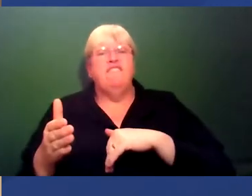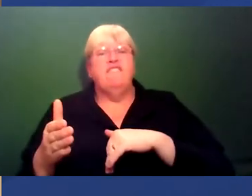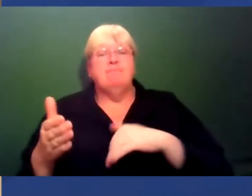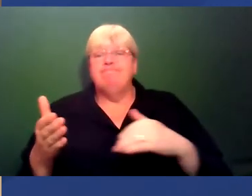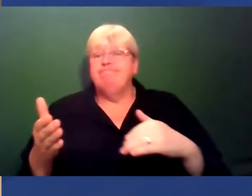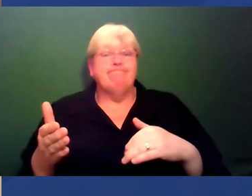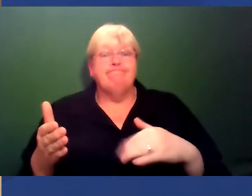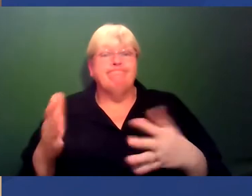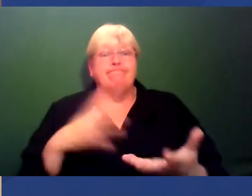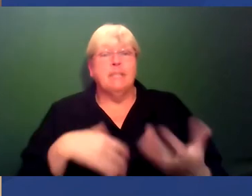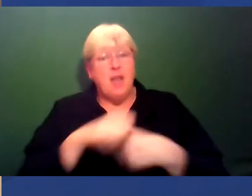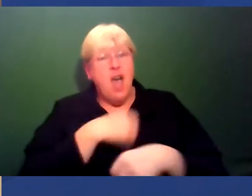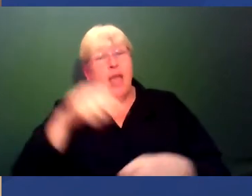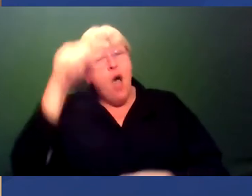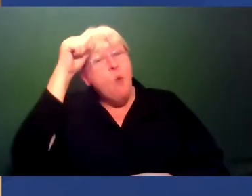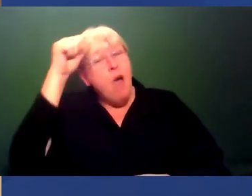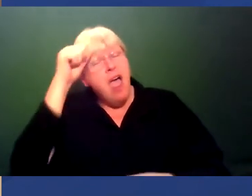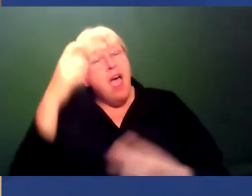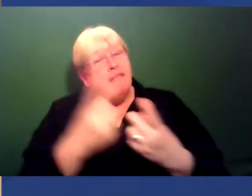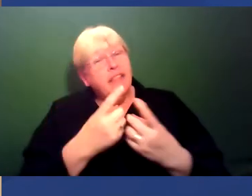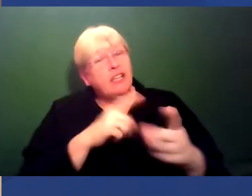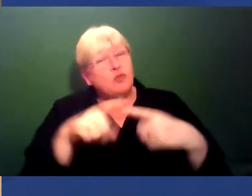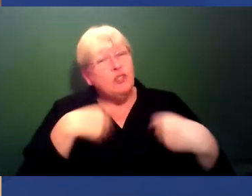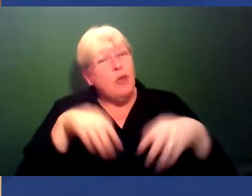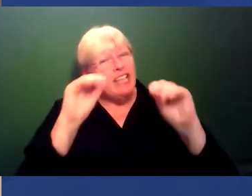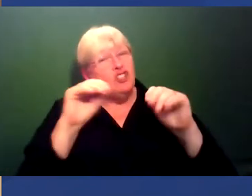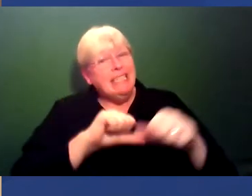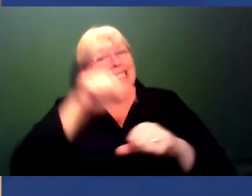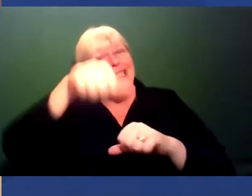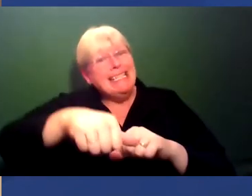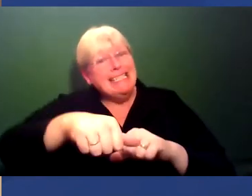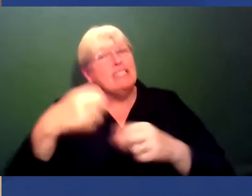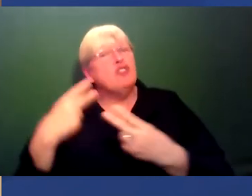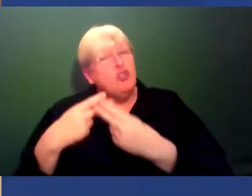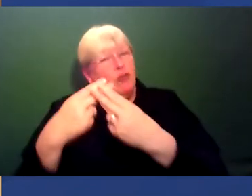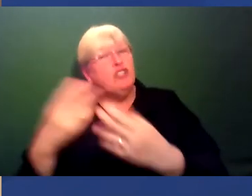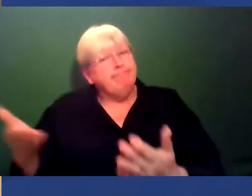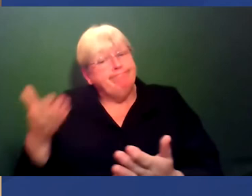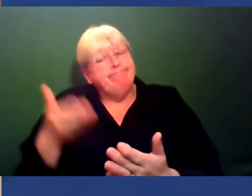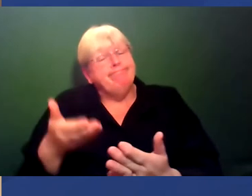making yourself aware of that and trying to, you know, educate the next generation about these issues.